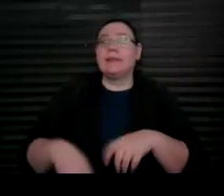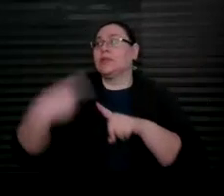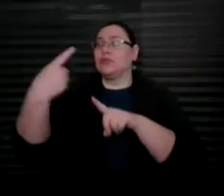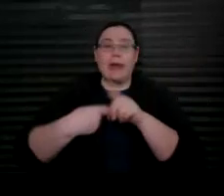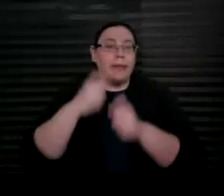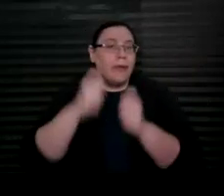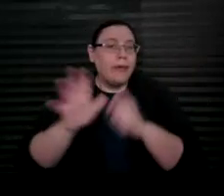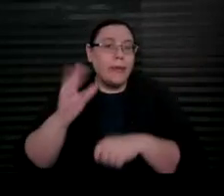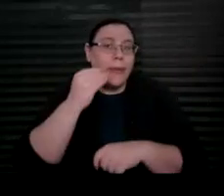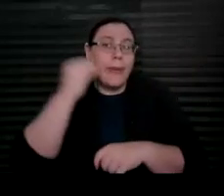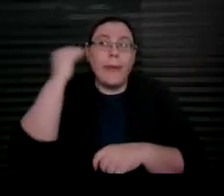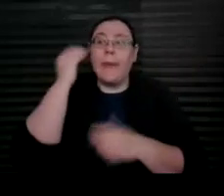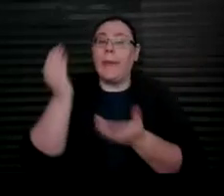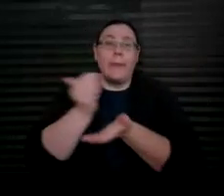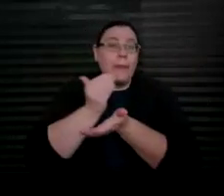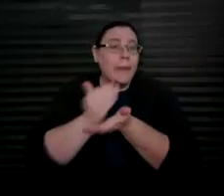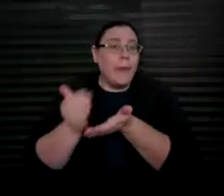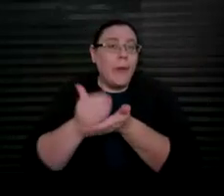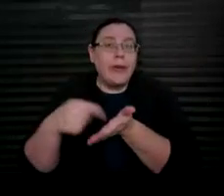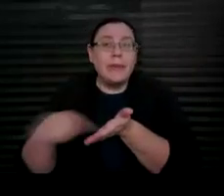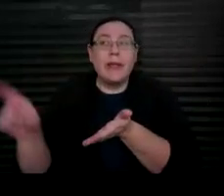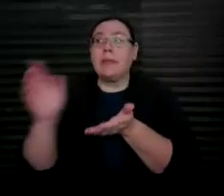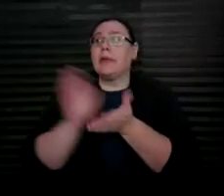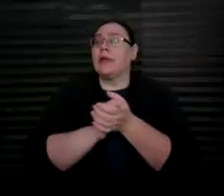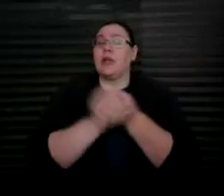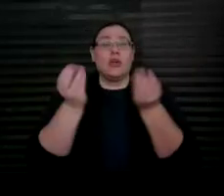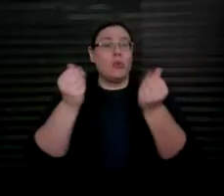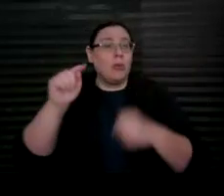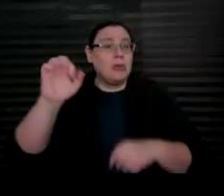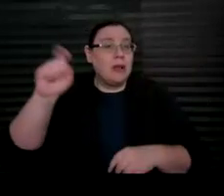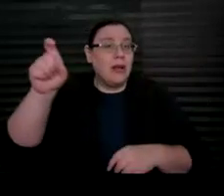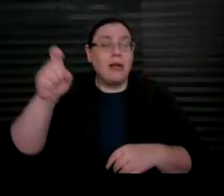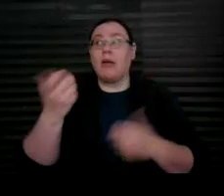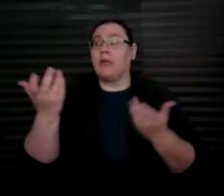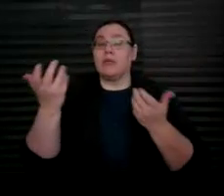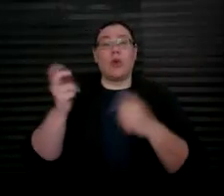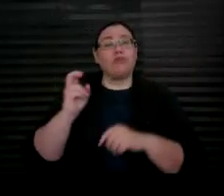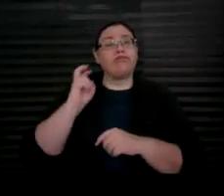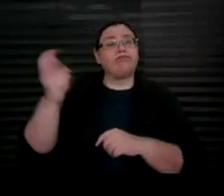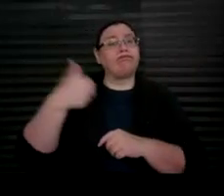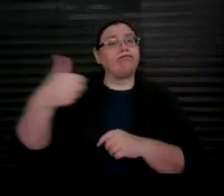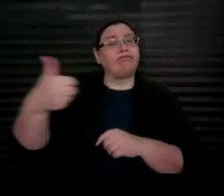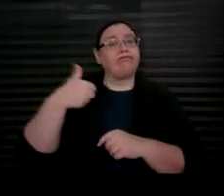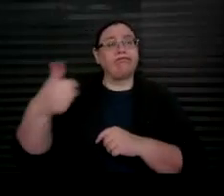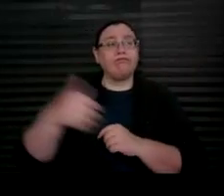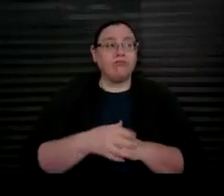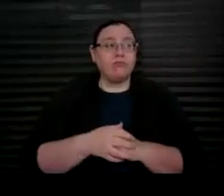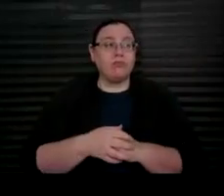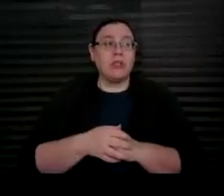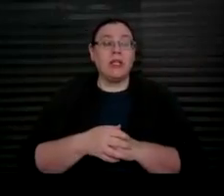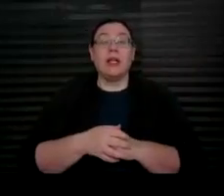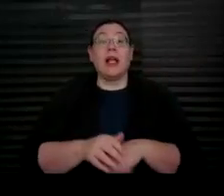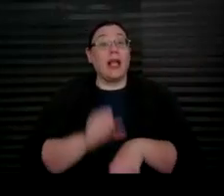home, a mortgage payment, property taxes, or transportation, employment,